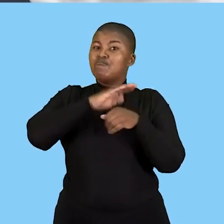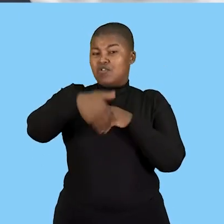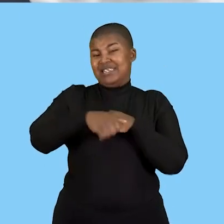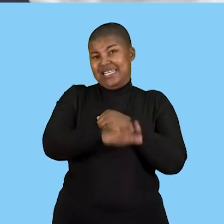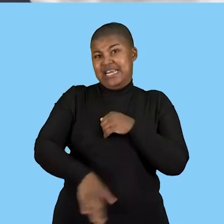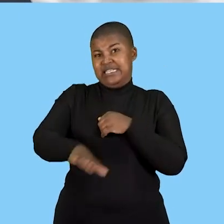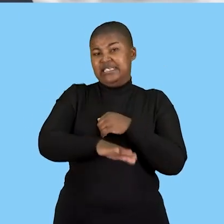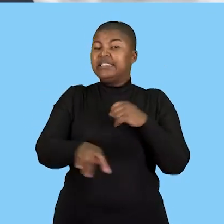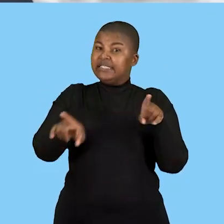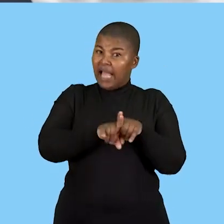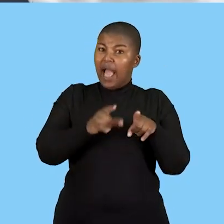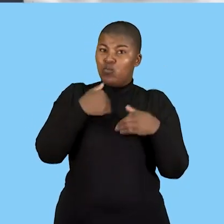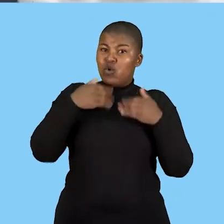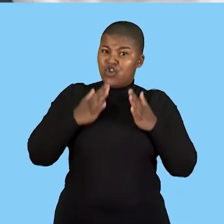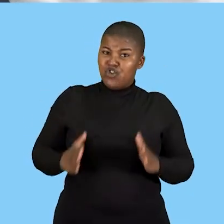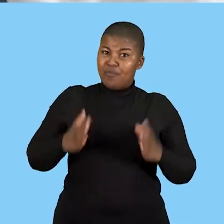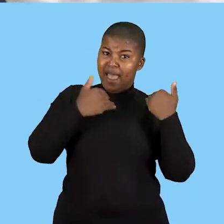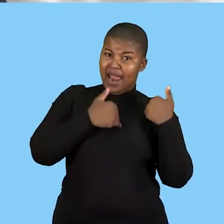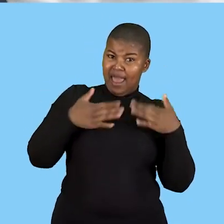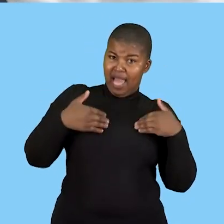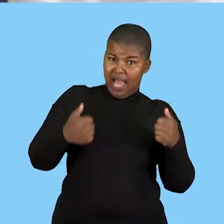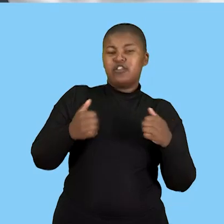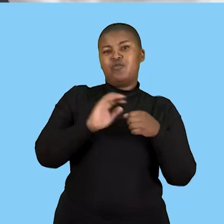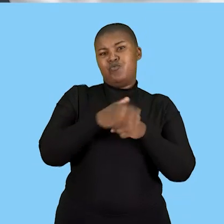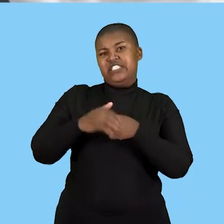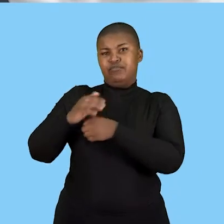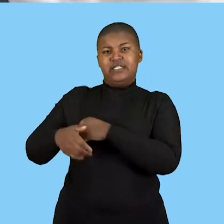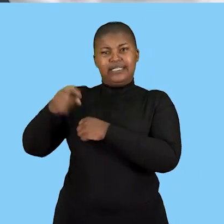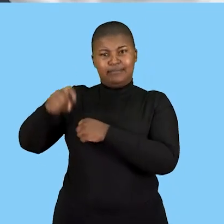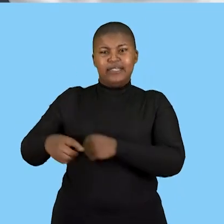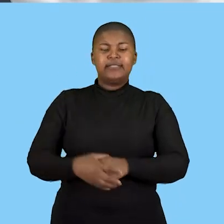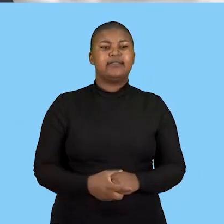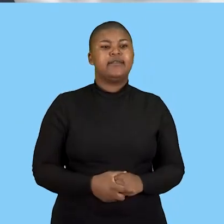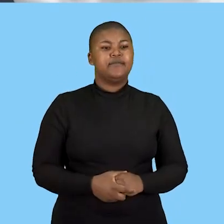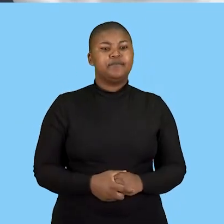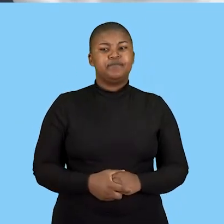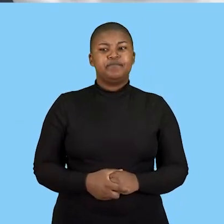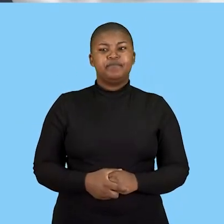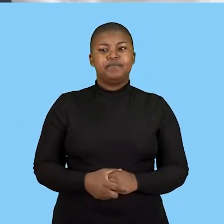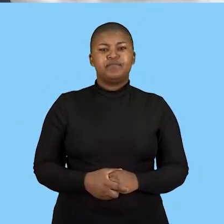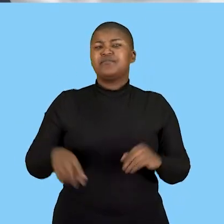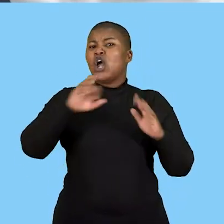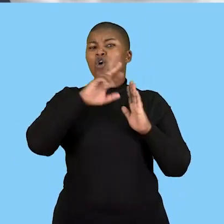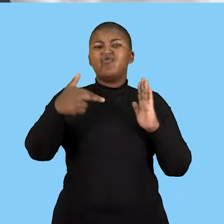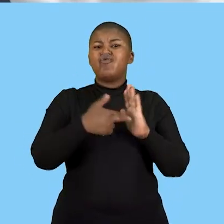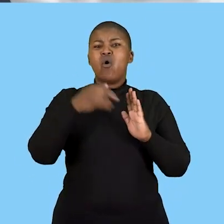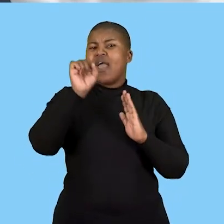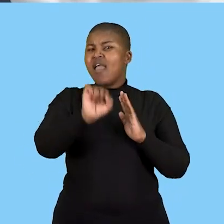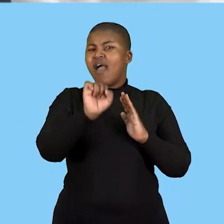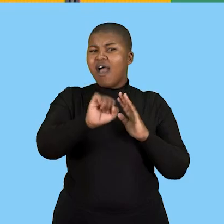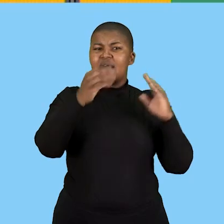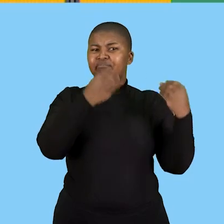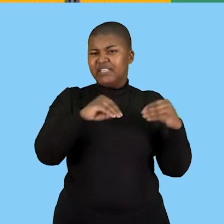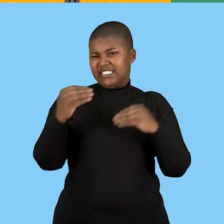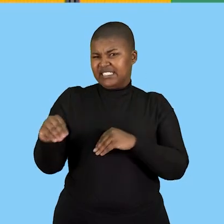protecting the human health of the employees now let us start with the first part the employer's role in promoting